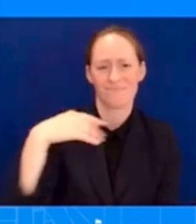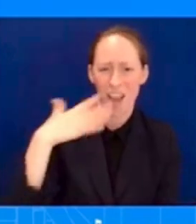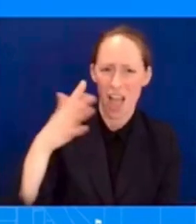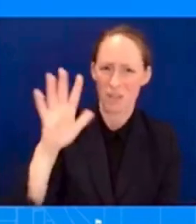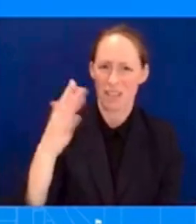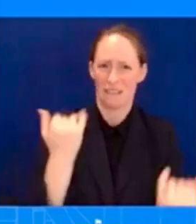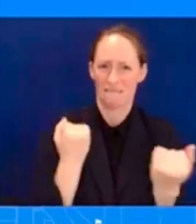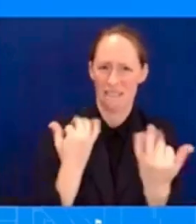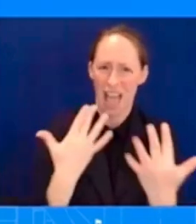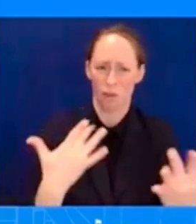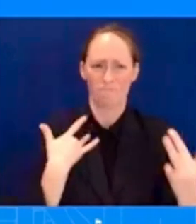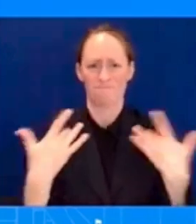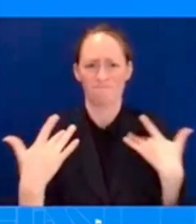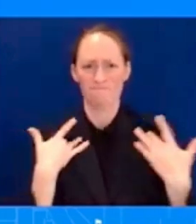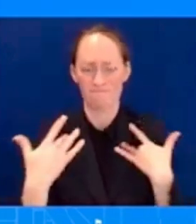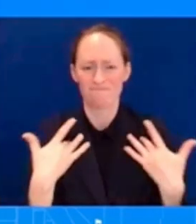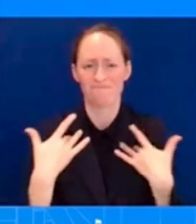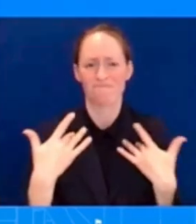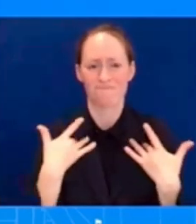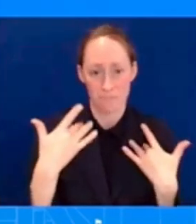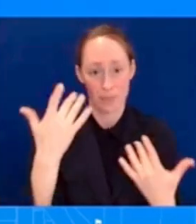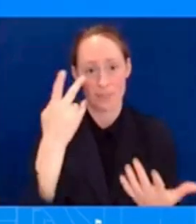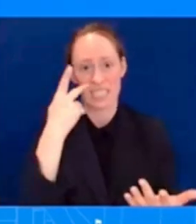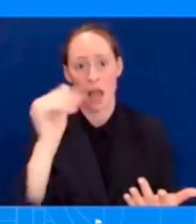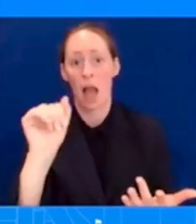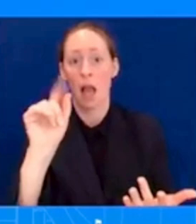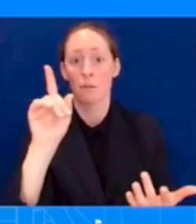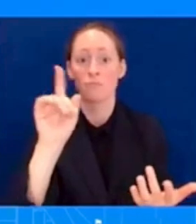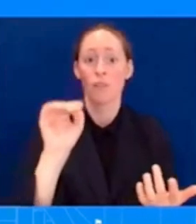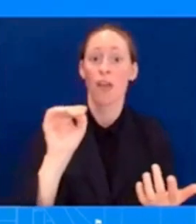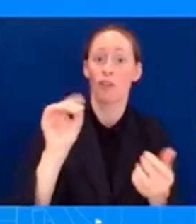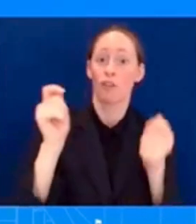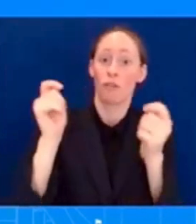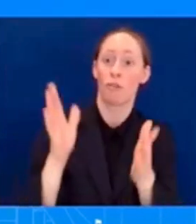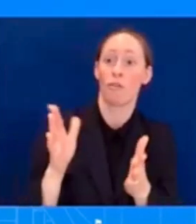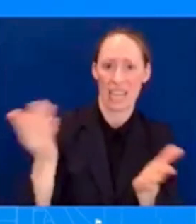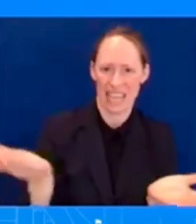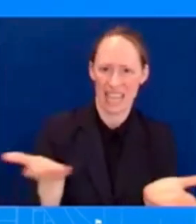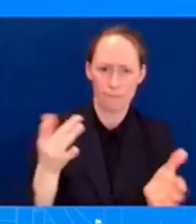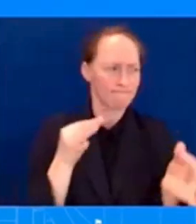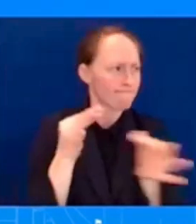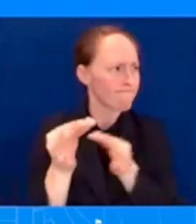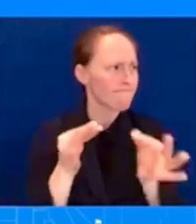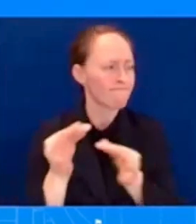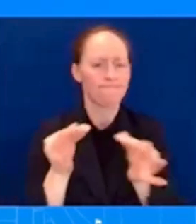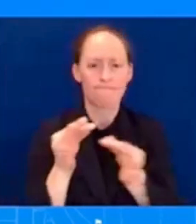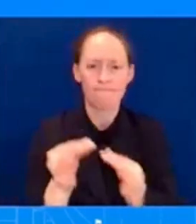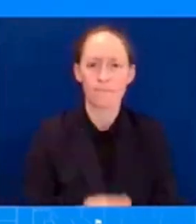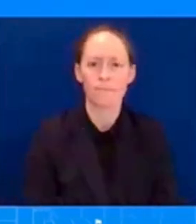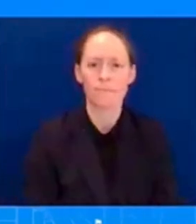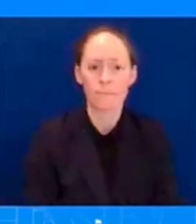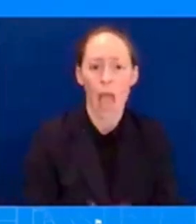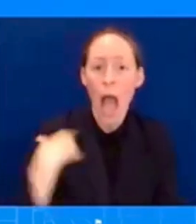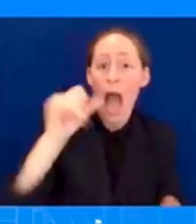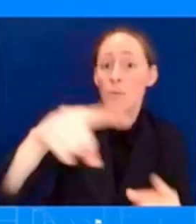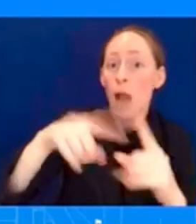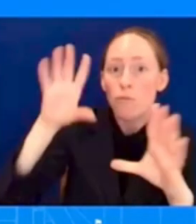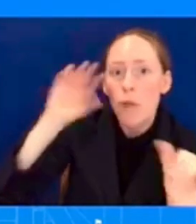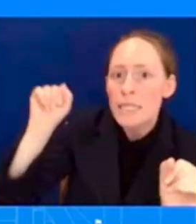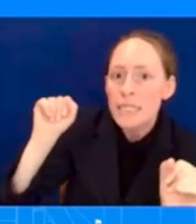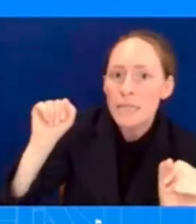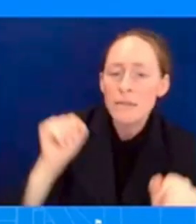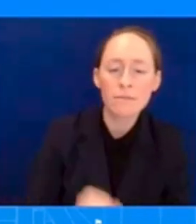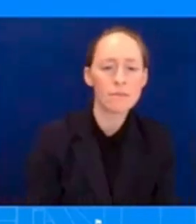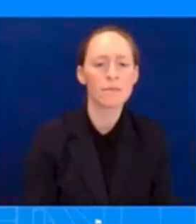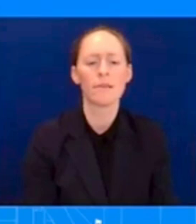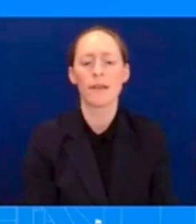being on the ground. She can speak directly to this, right? Being on the ground. I'm asking about the President's No, I just said you'll hear from the President on